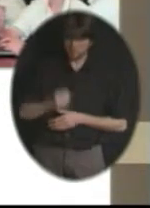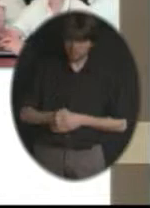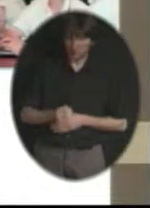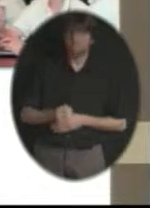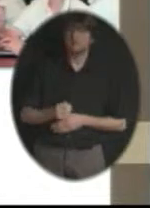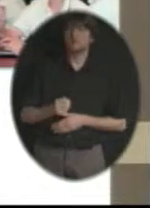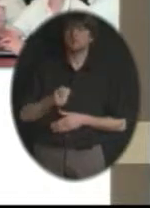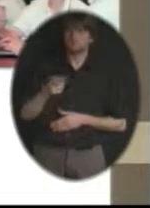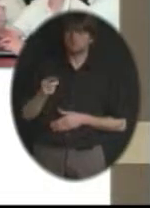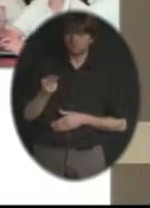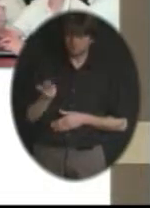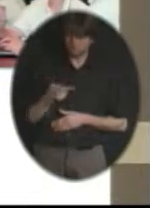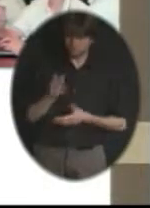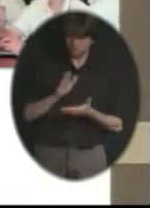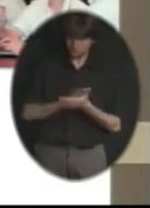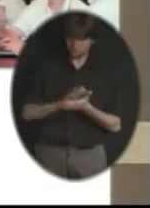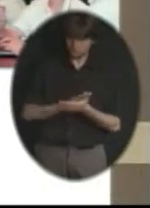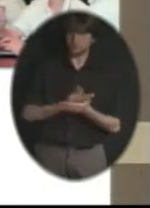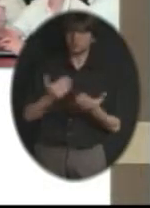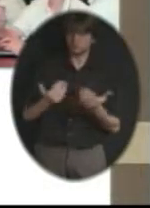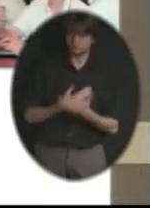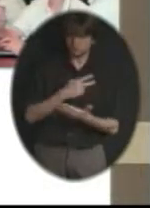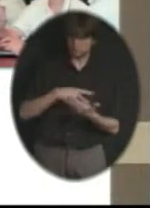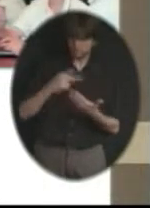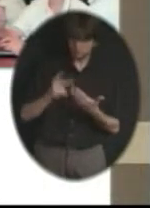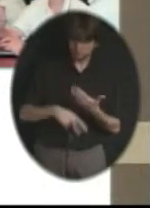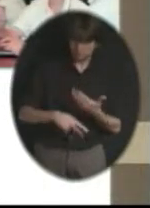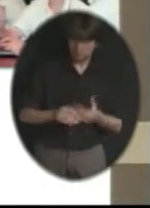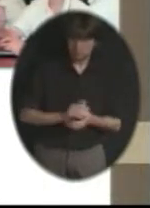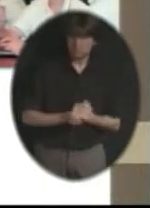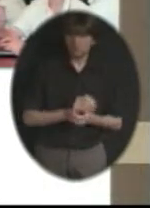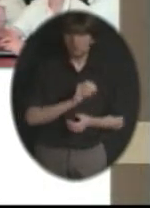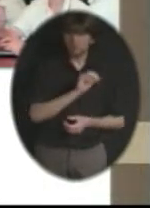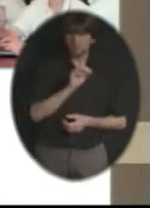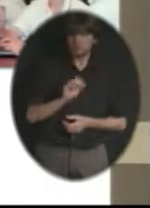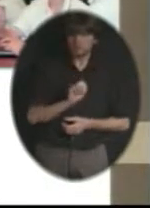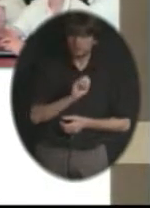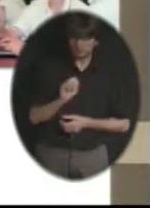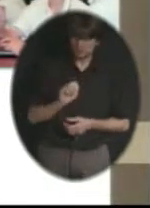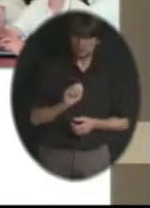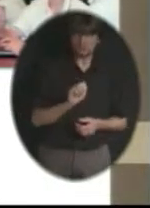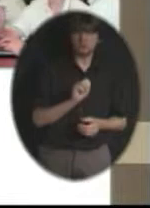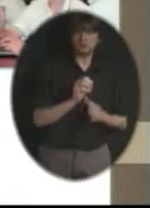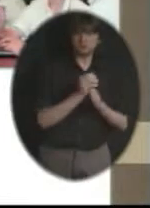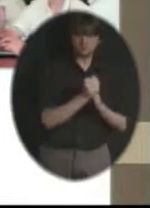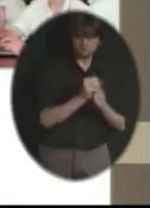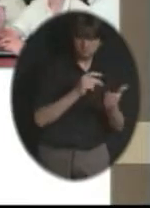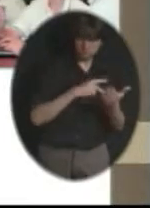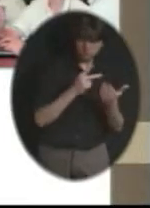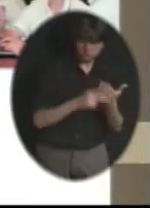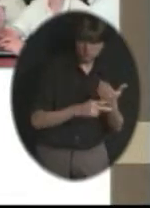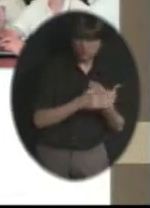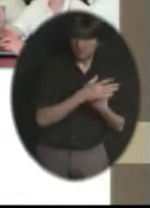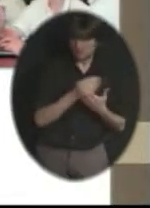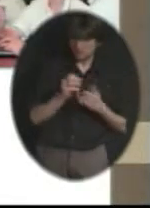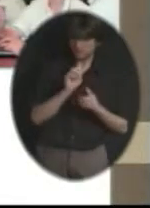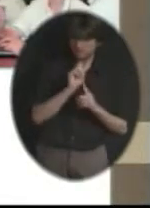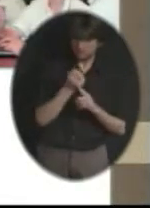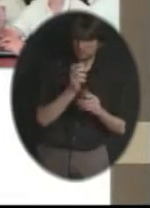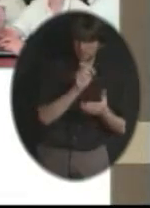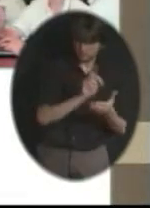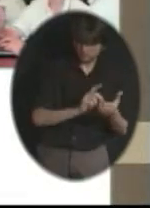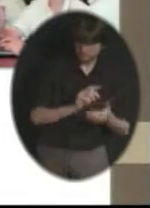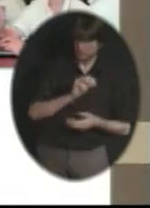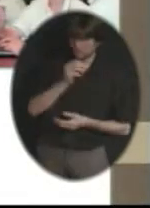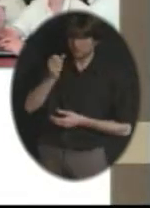the students that would be attending their high schools, their leadership program at East and environmental design at South, their professional careers academy, and their computer and